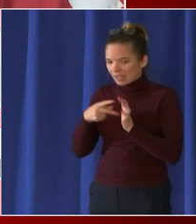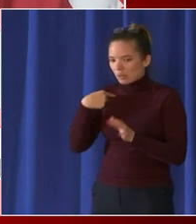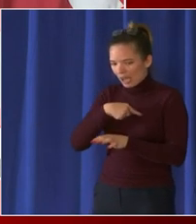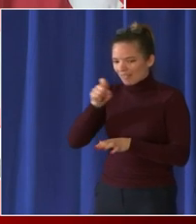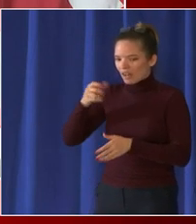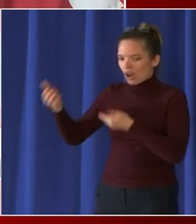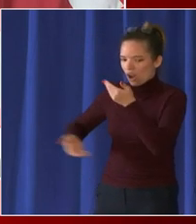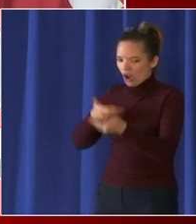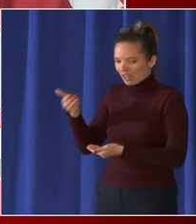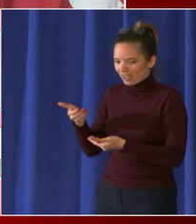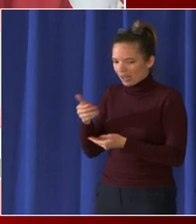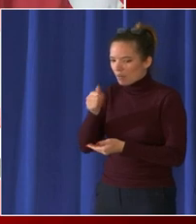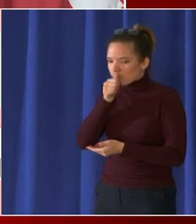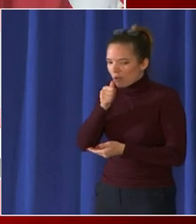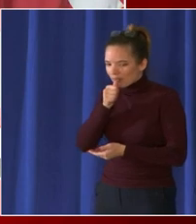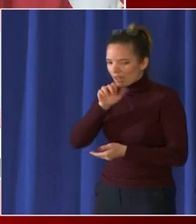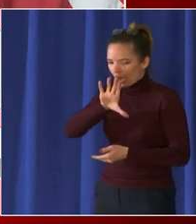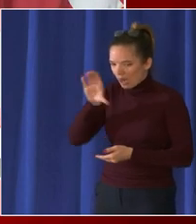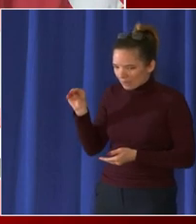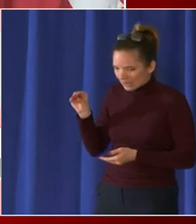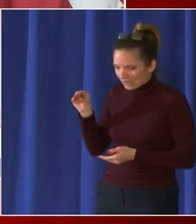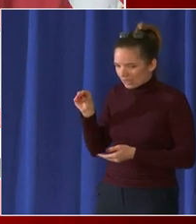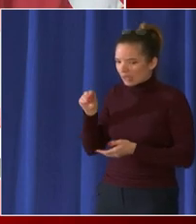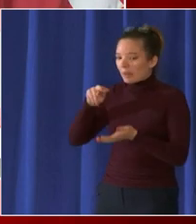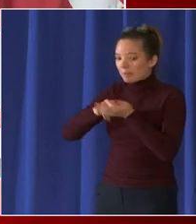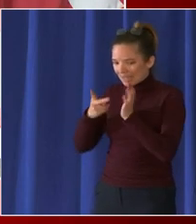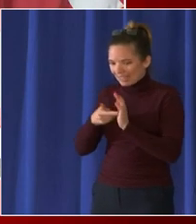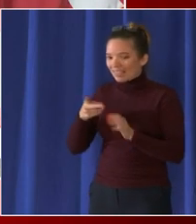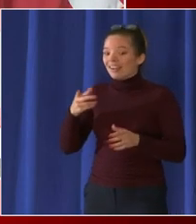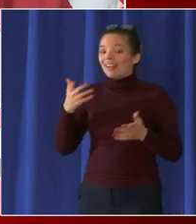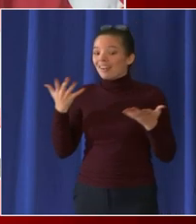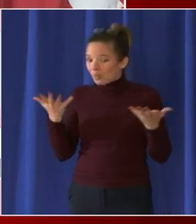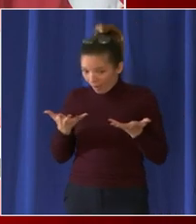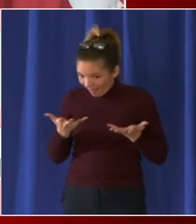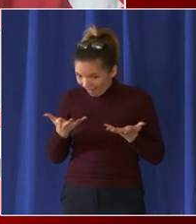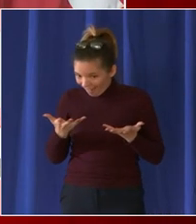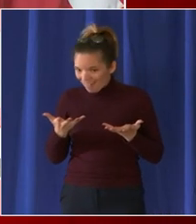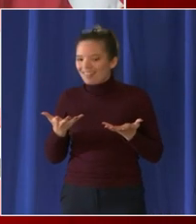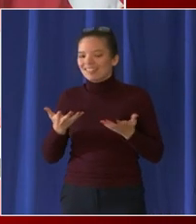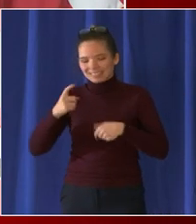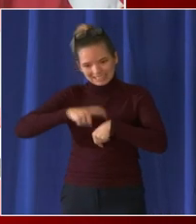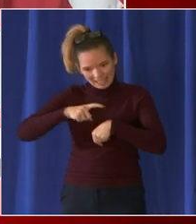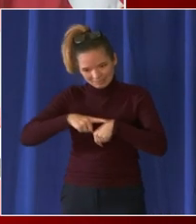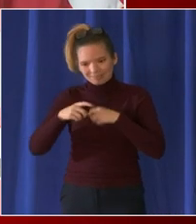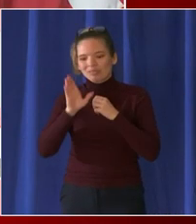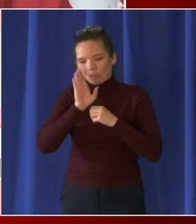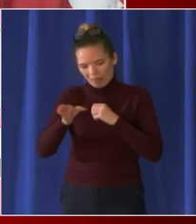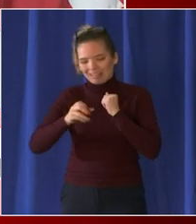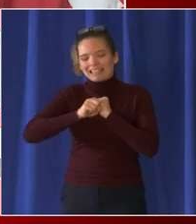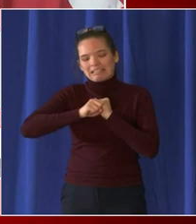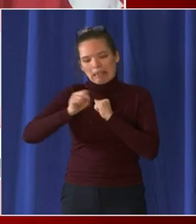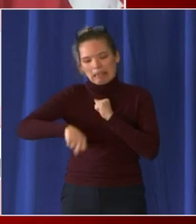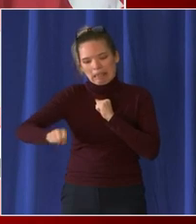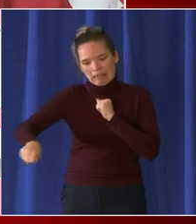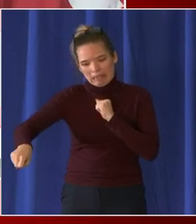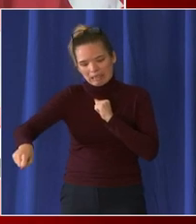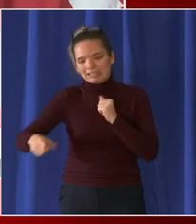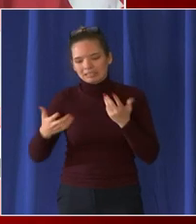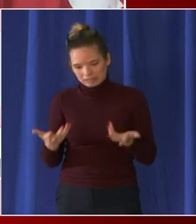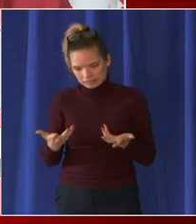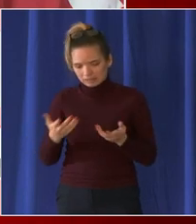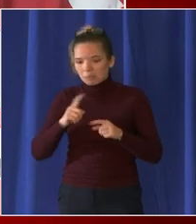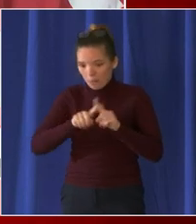time period that we thought we would and then we hit our residential streets so i feel really good about um